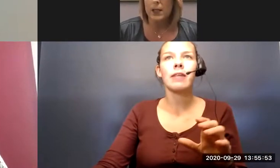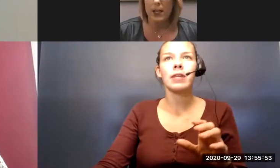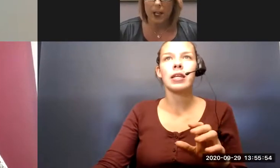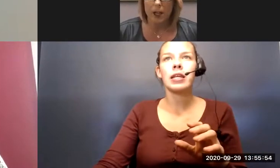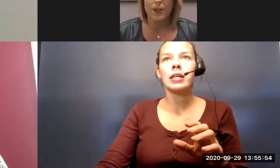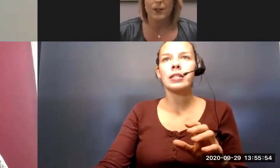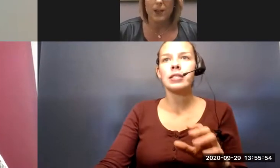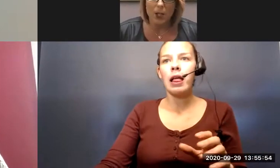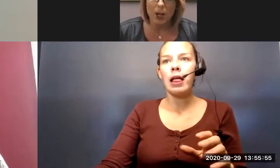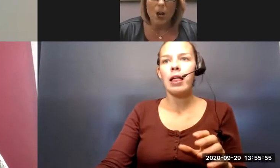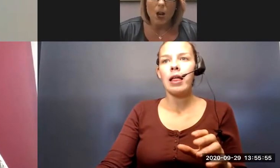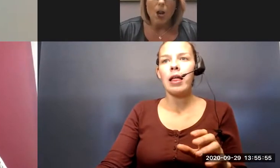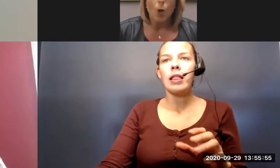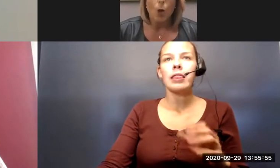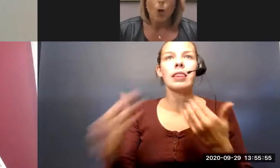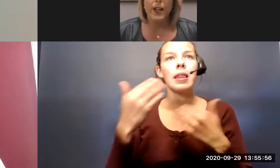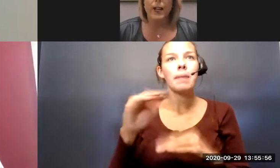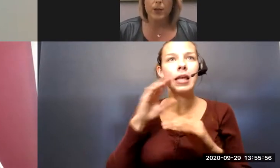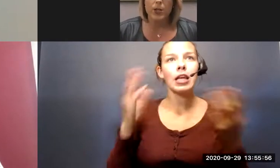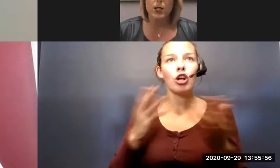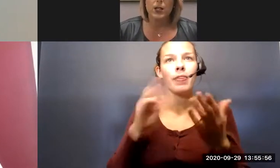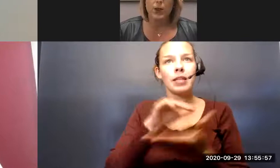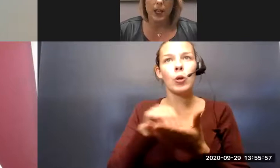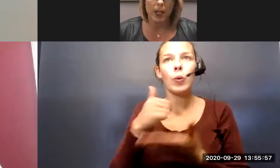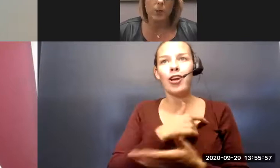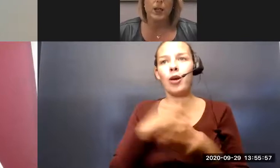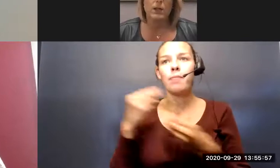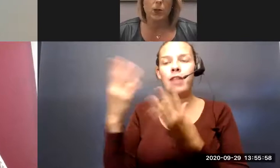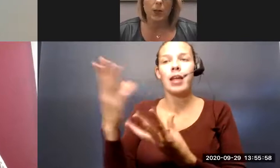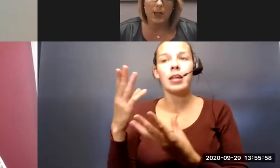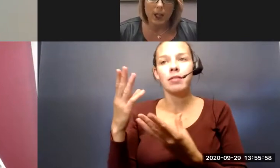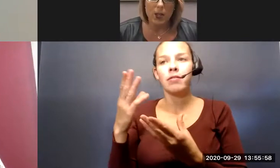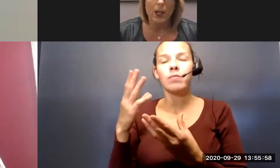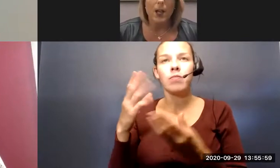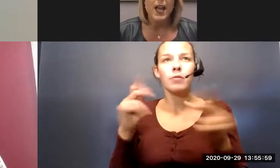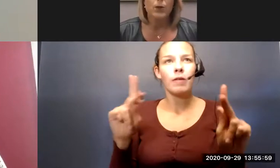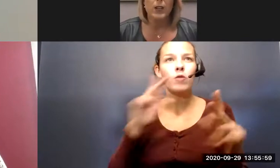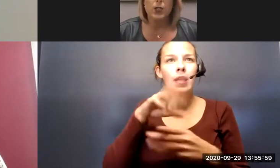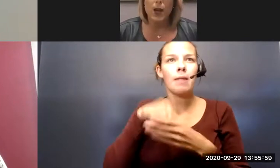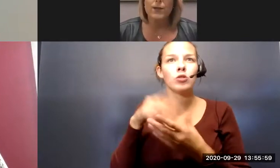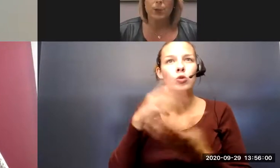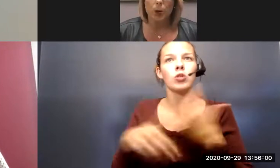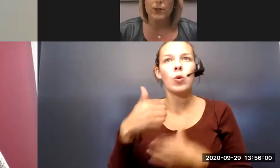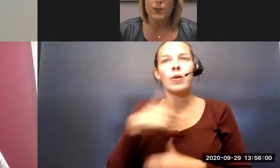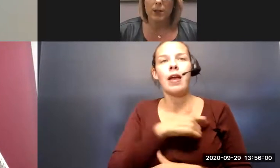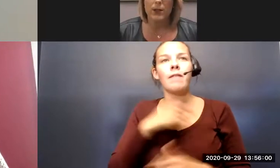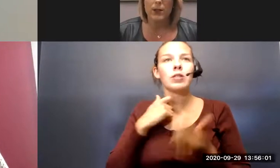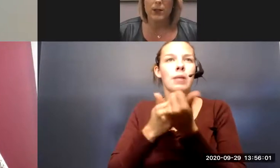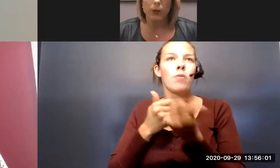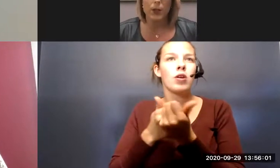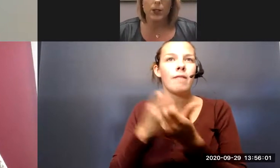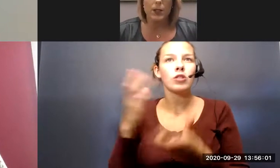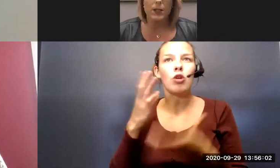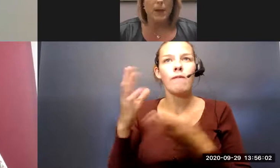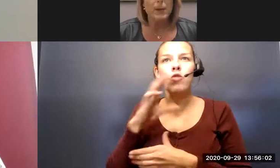limited here at the center, we are providing opportunities for engagement and socialization, and we do have supportive services for